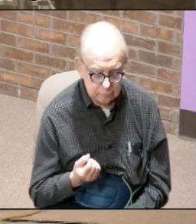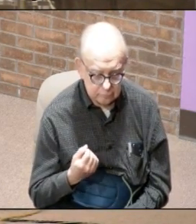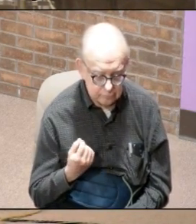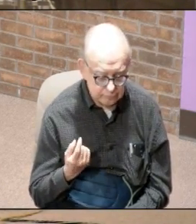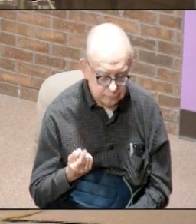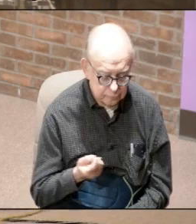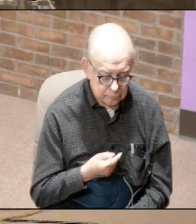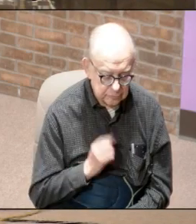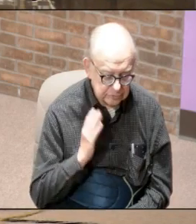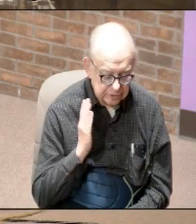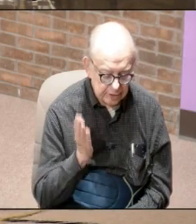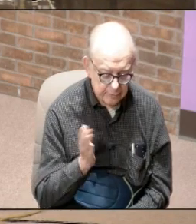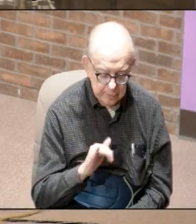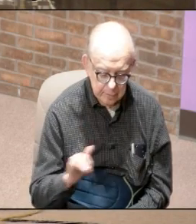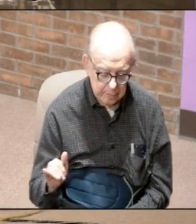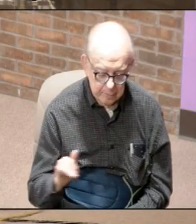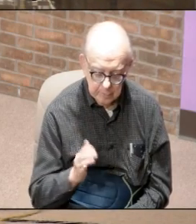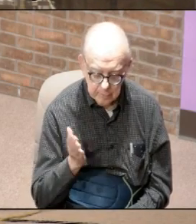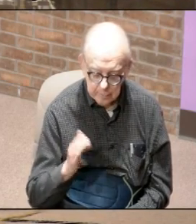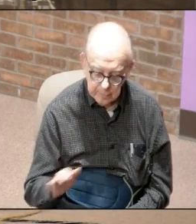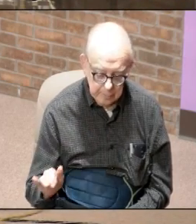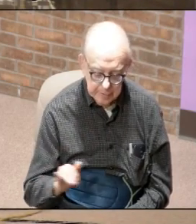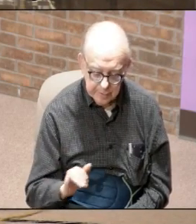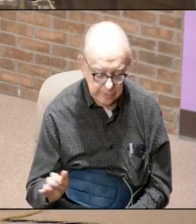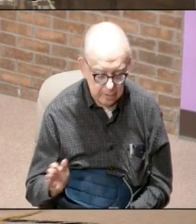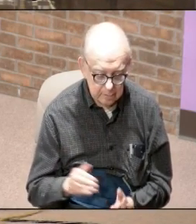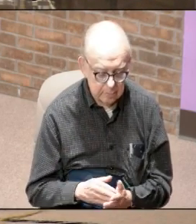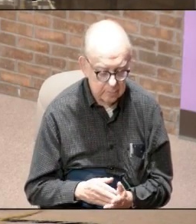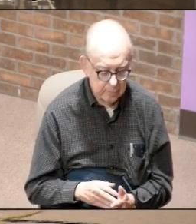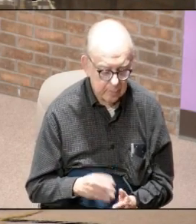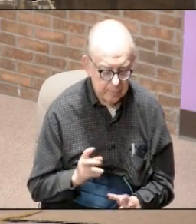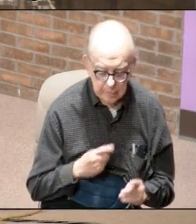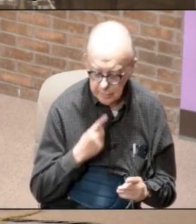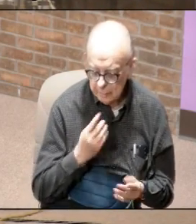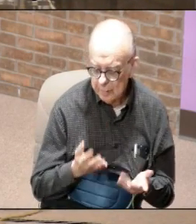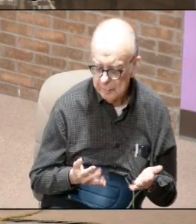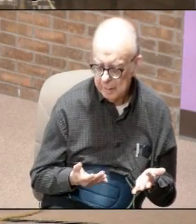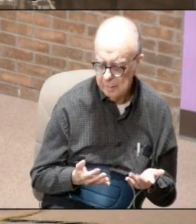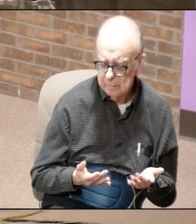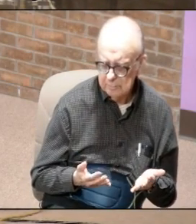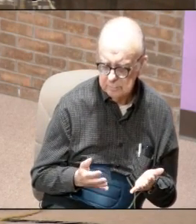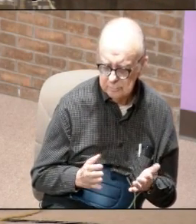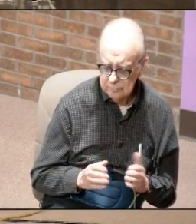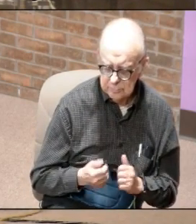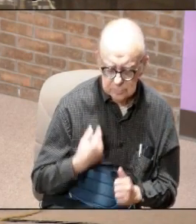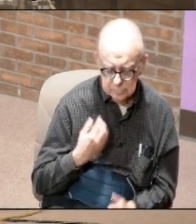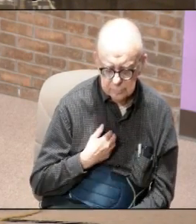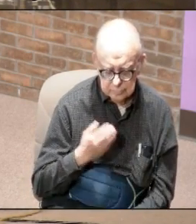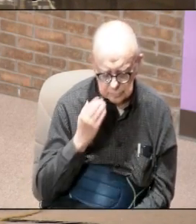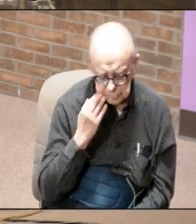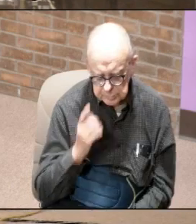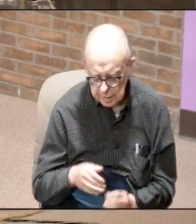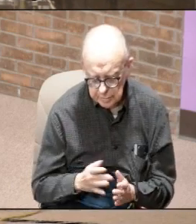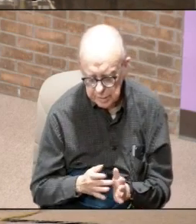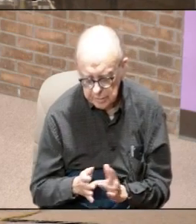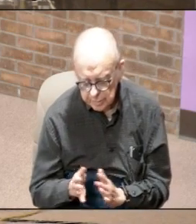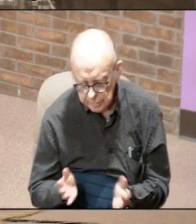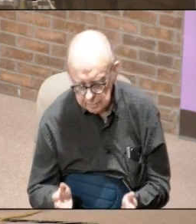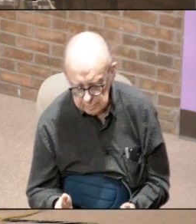we're never going to be the same again now a lot of people will say well hold on a minute this how do we know about this Jesus